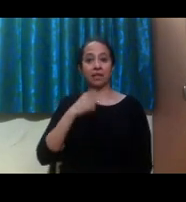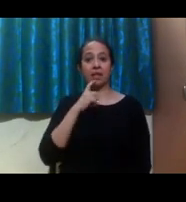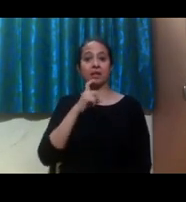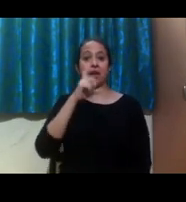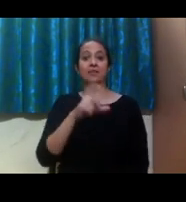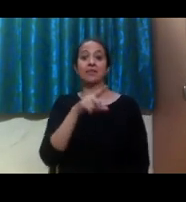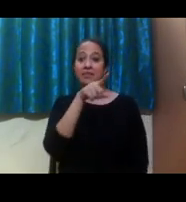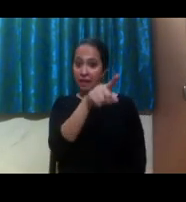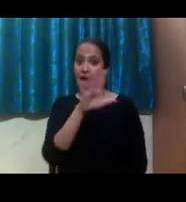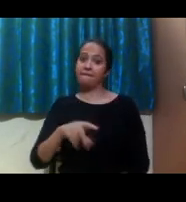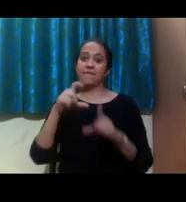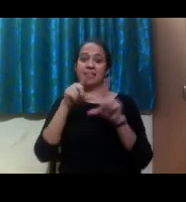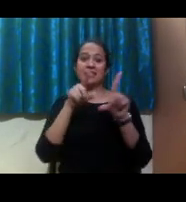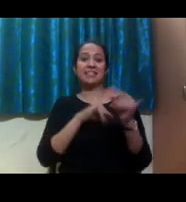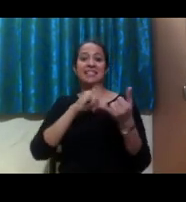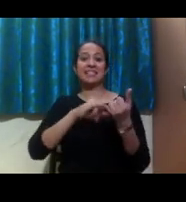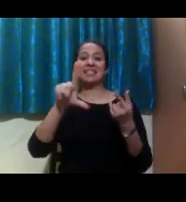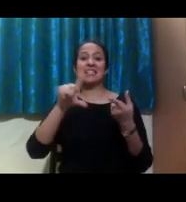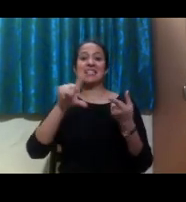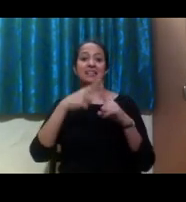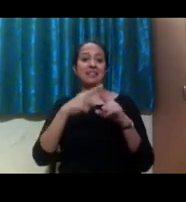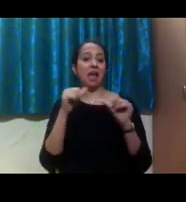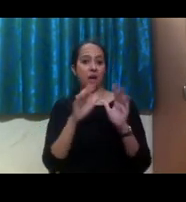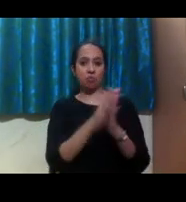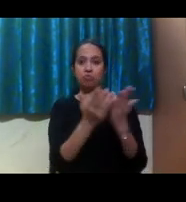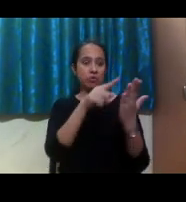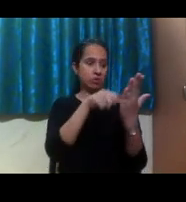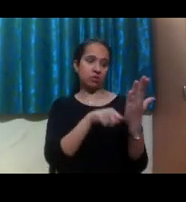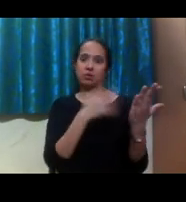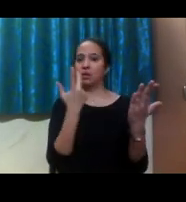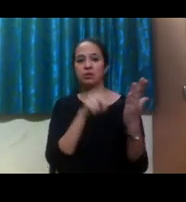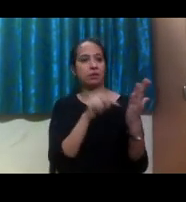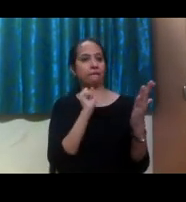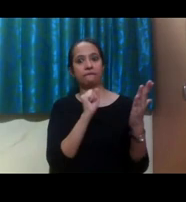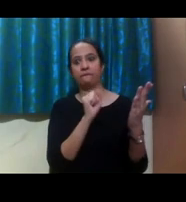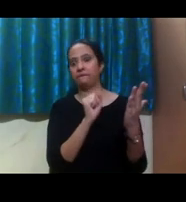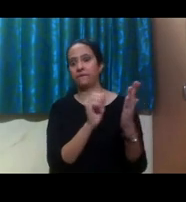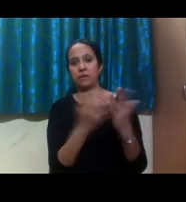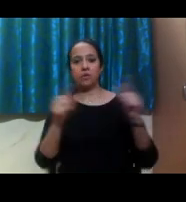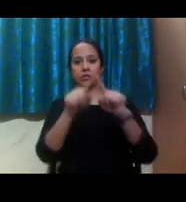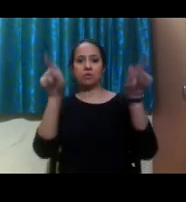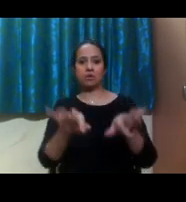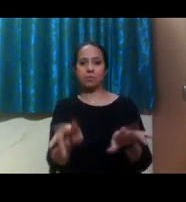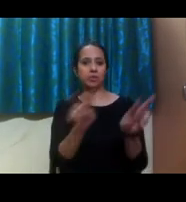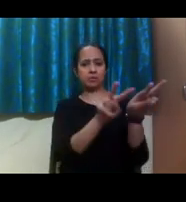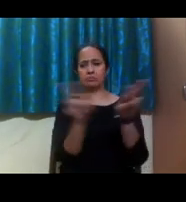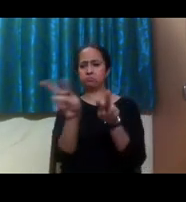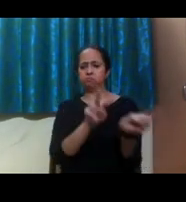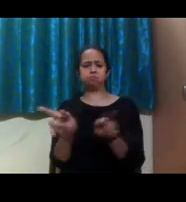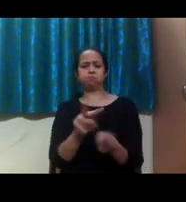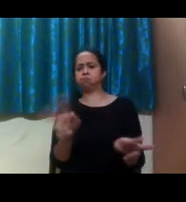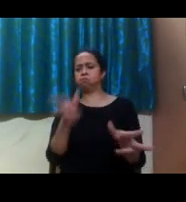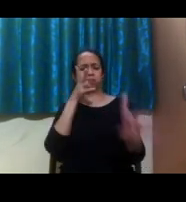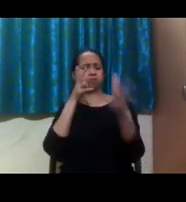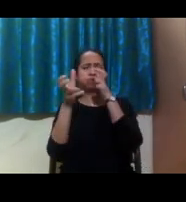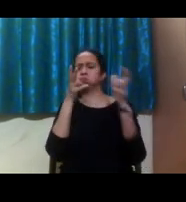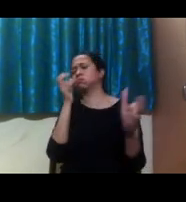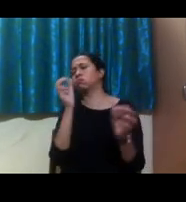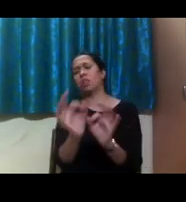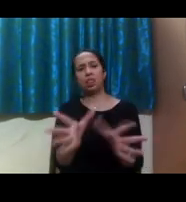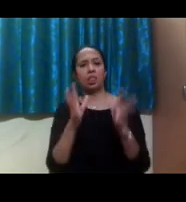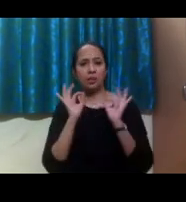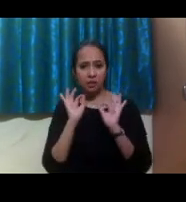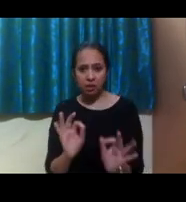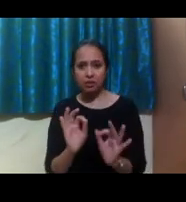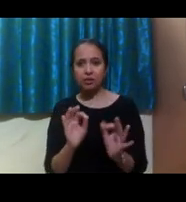lives with dyslexia and if it's a paper book, he really has trouble reading, but if you put it on a computer screen, it's like night and day for that person. And